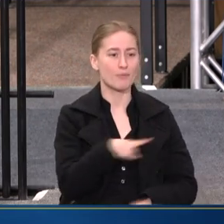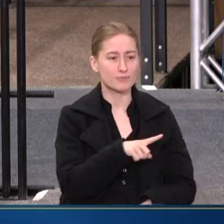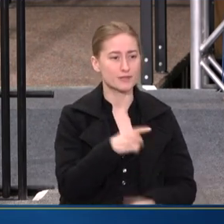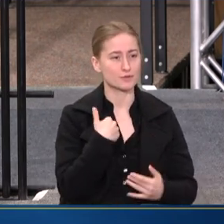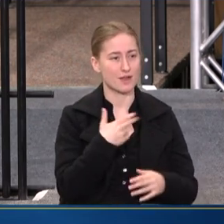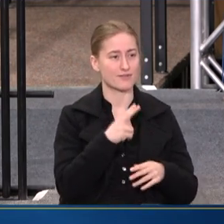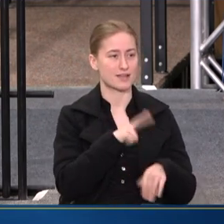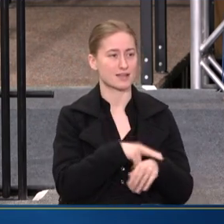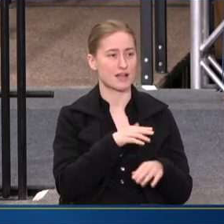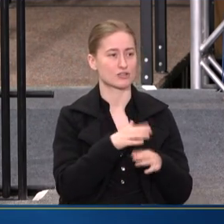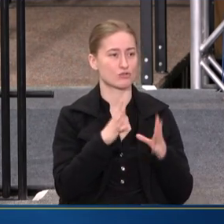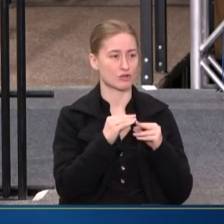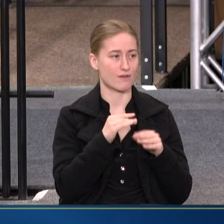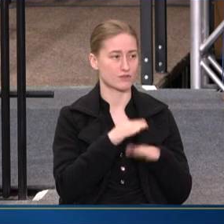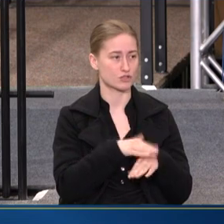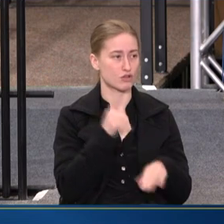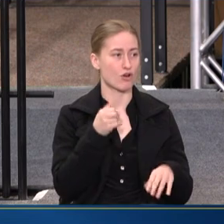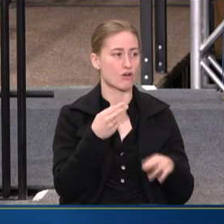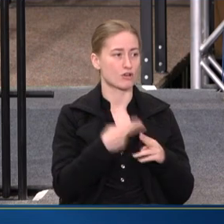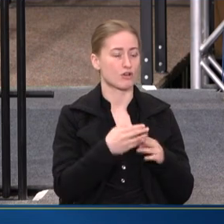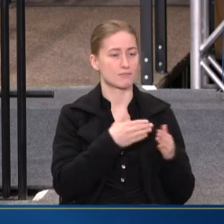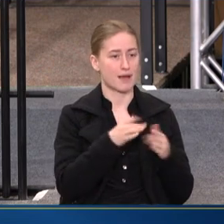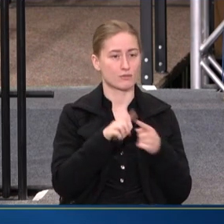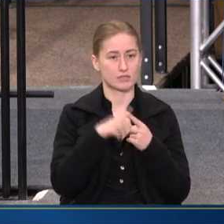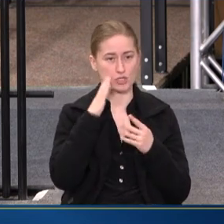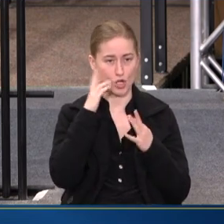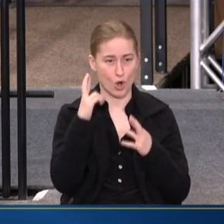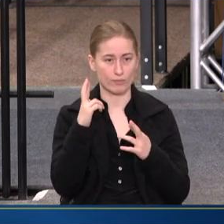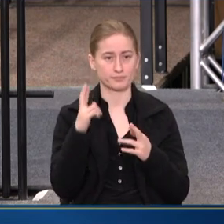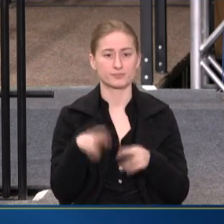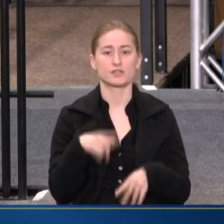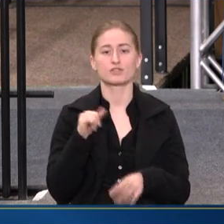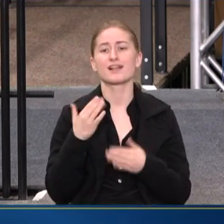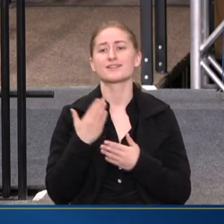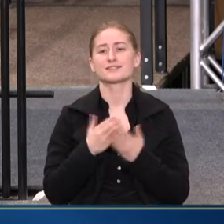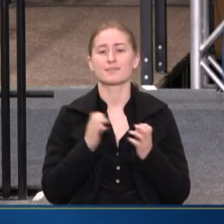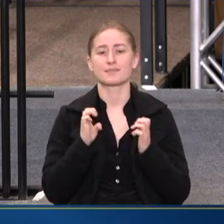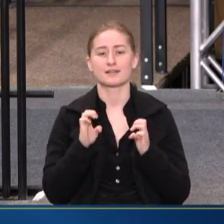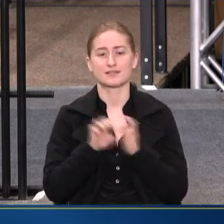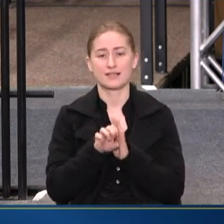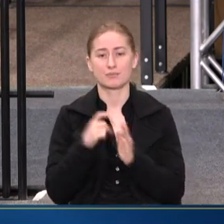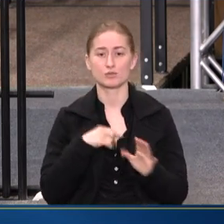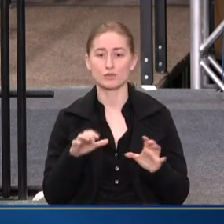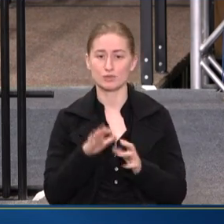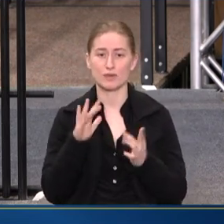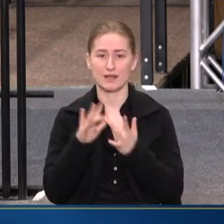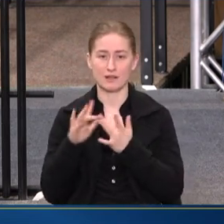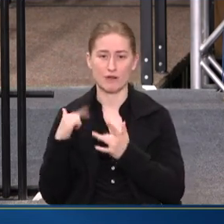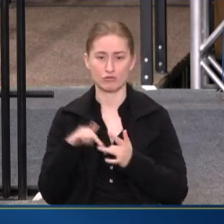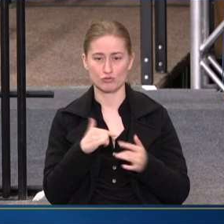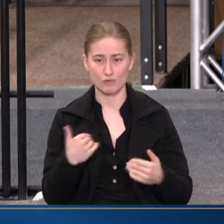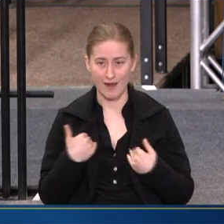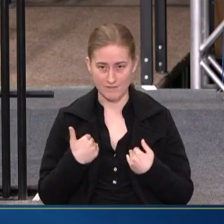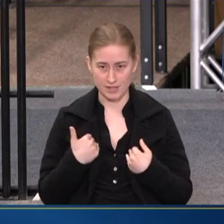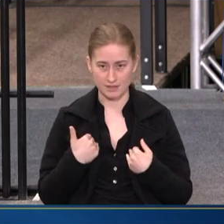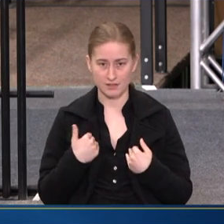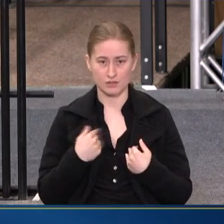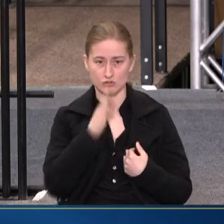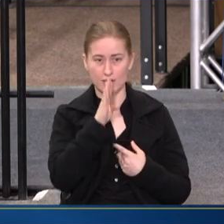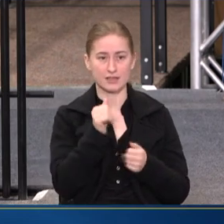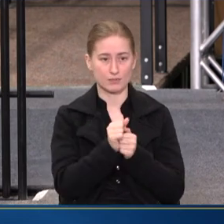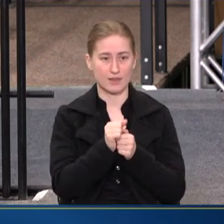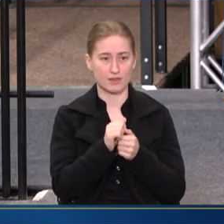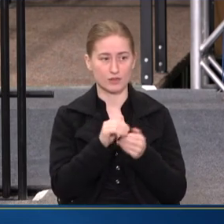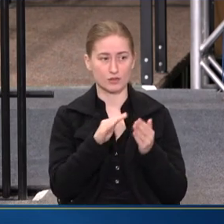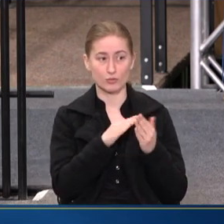NATIONAL CONFERENCE CALLED PATHWAYS TO HOPE. SO THOSE ARE JUST SOME OF THE EXAMPLES OF THE THINGS THAT WE'RE DOING. AND THE OUTREACH THAT WE'RE HAVING DIRECTLY WITH